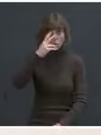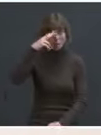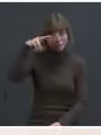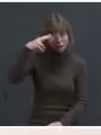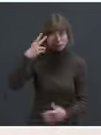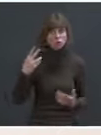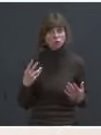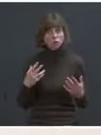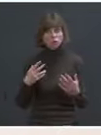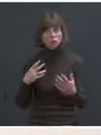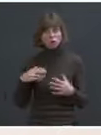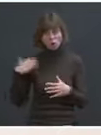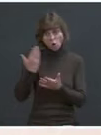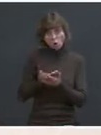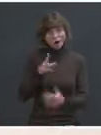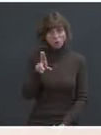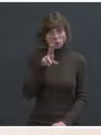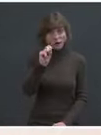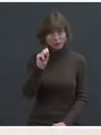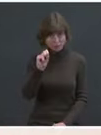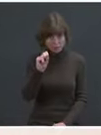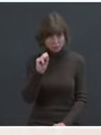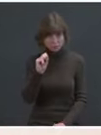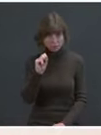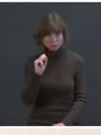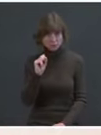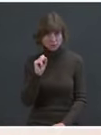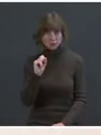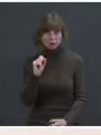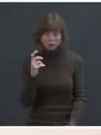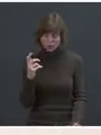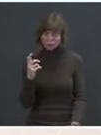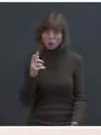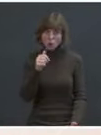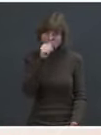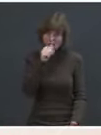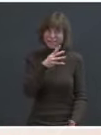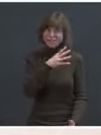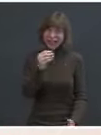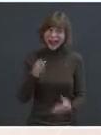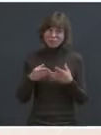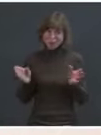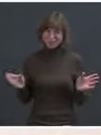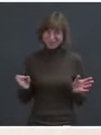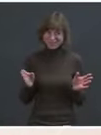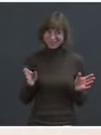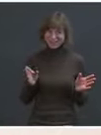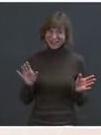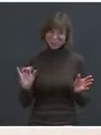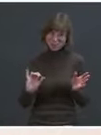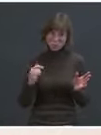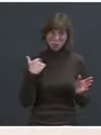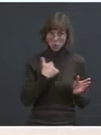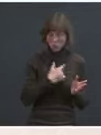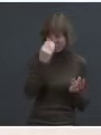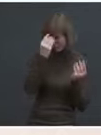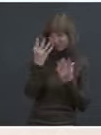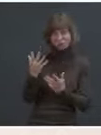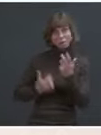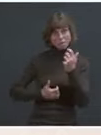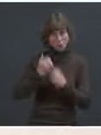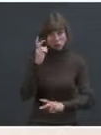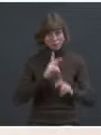to the border of the United States. We have conveyed privately and publicly as well that the majority of people who come to our border